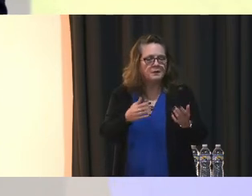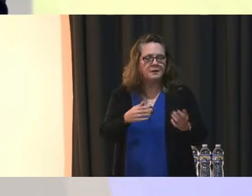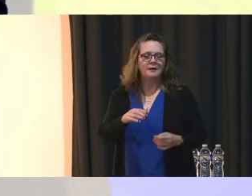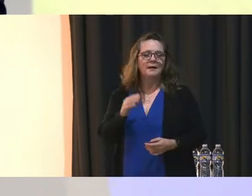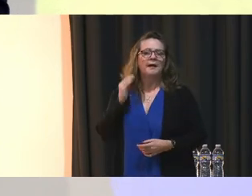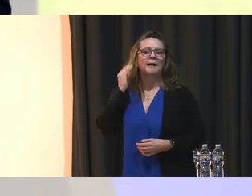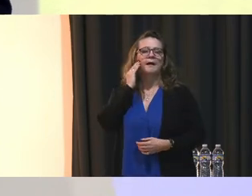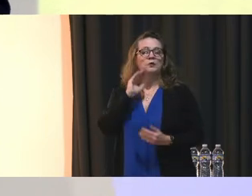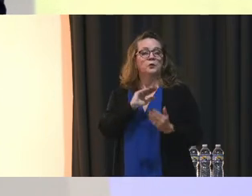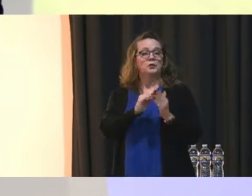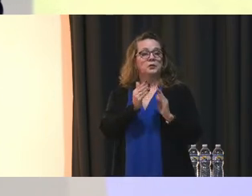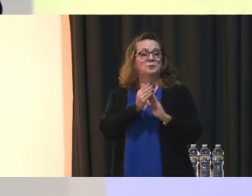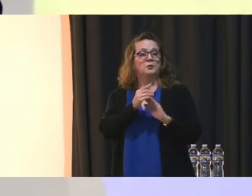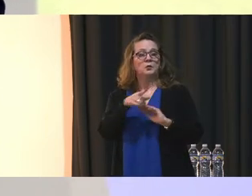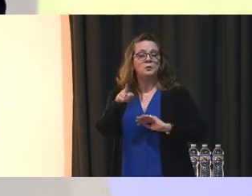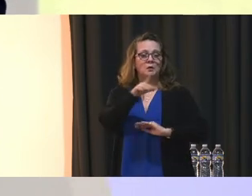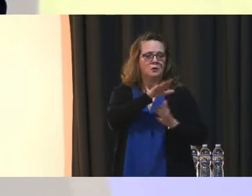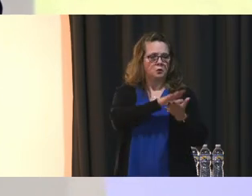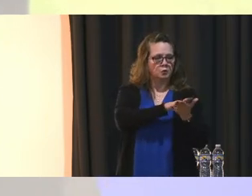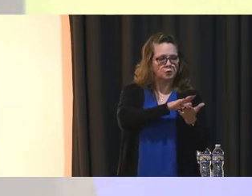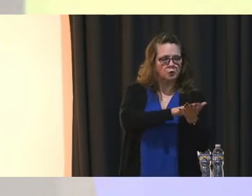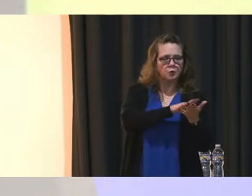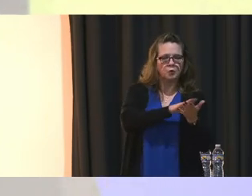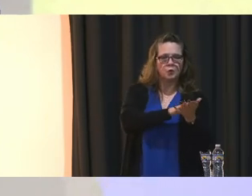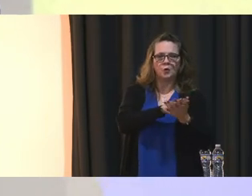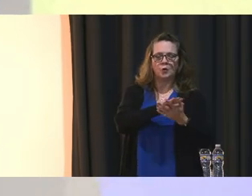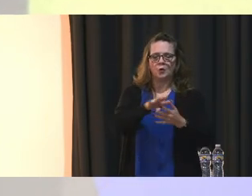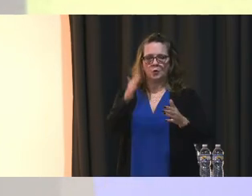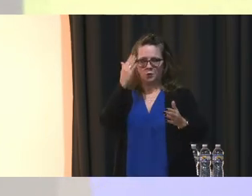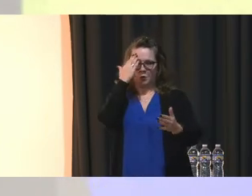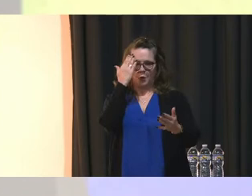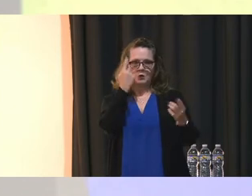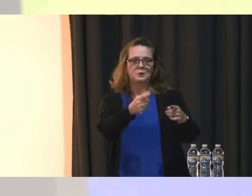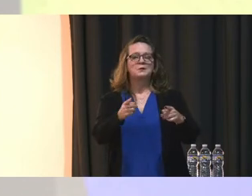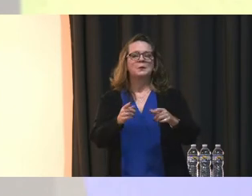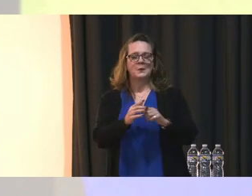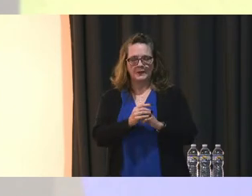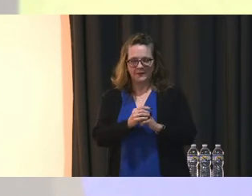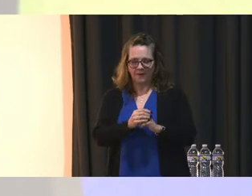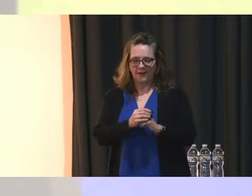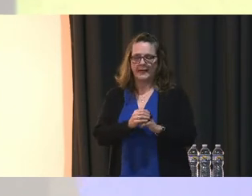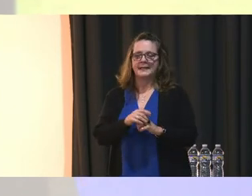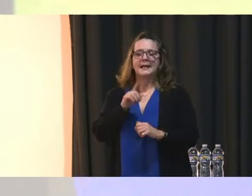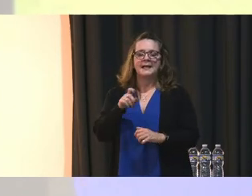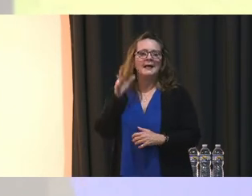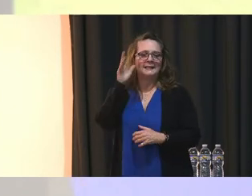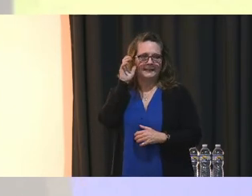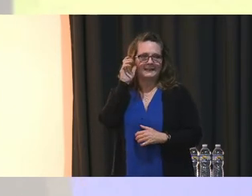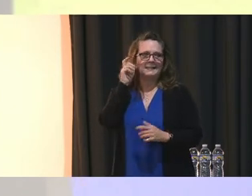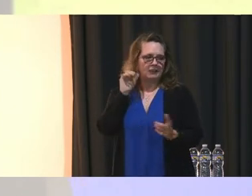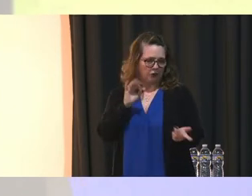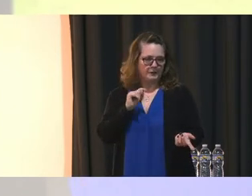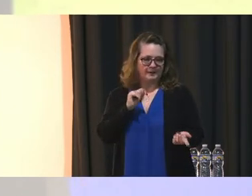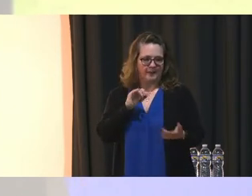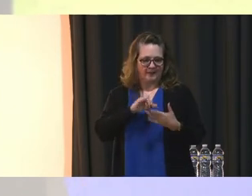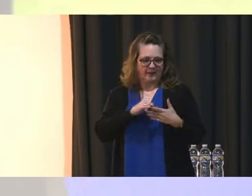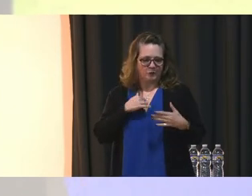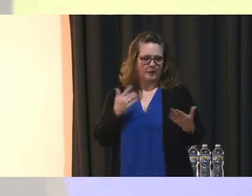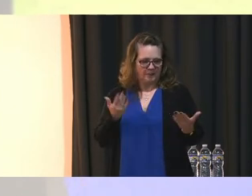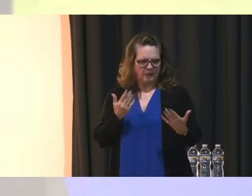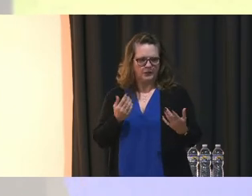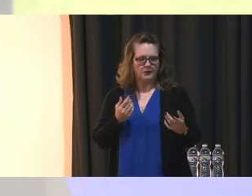the community, the school knows what's going on and I need to hear those things. So I'm here to